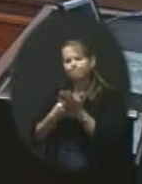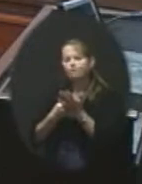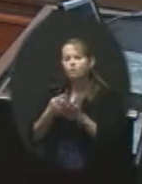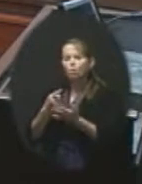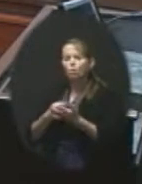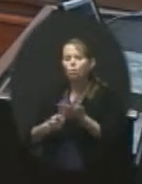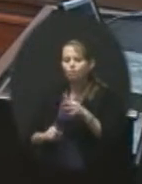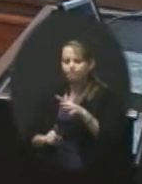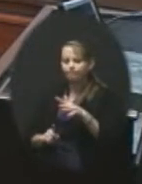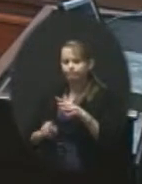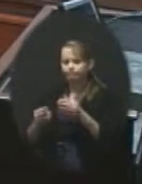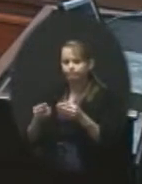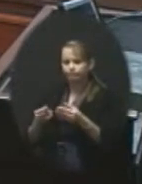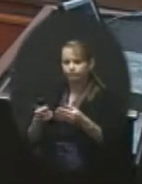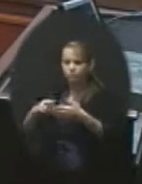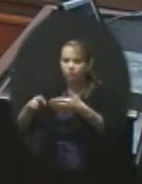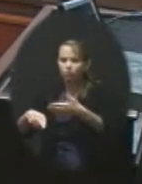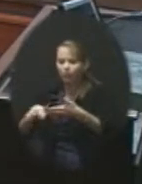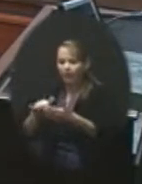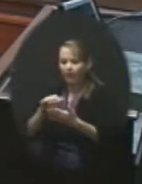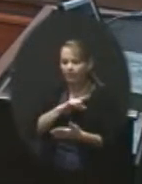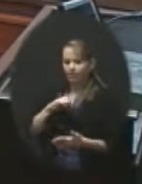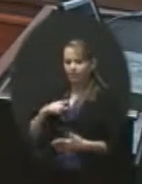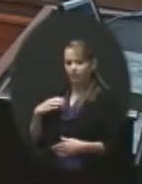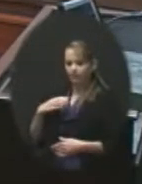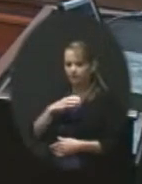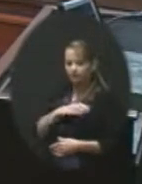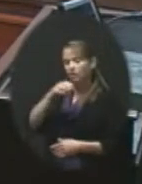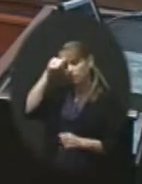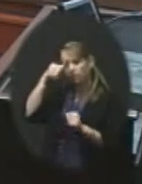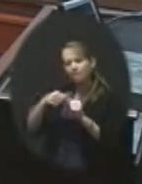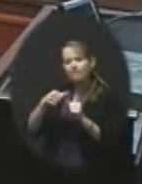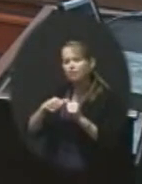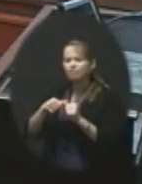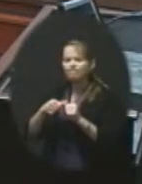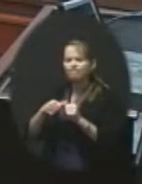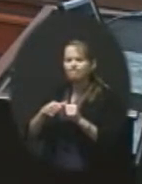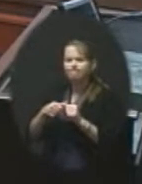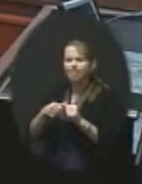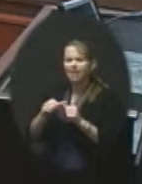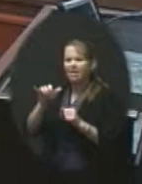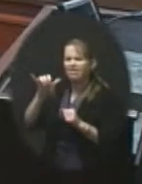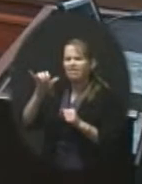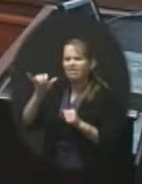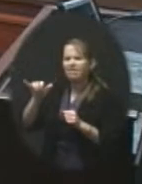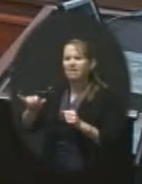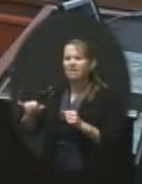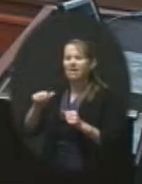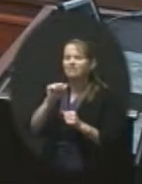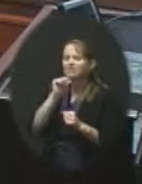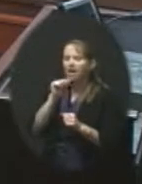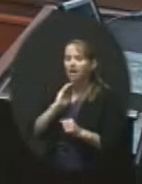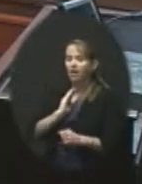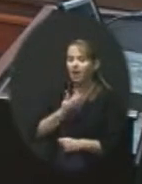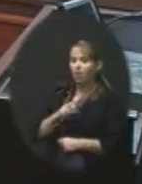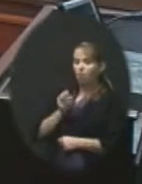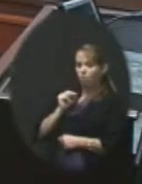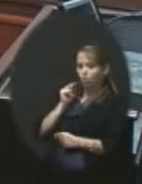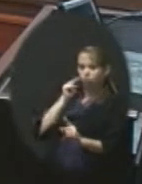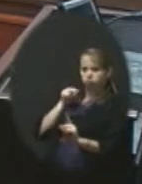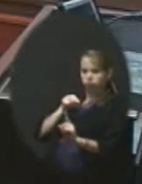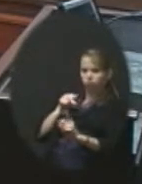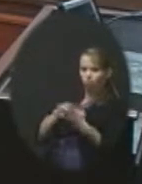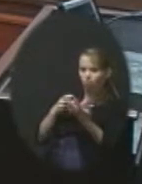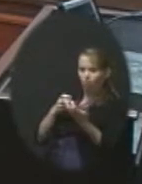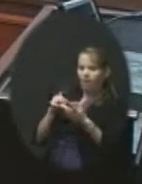committee. And again, keep in mind that this is not necessarily our own, very own point of view and what we want. But this is